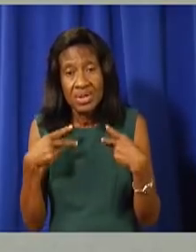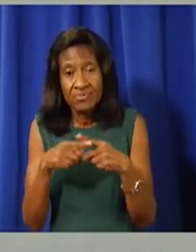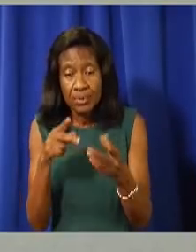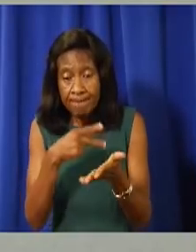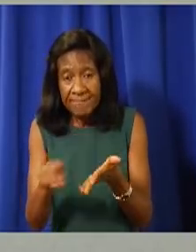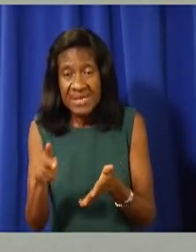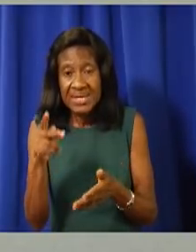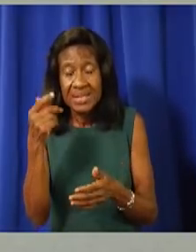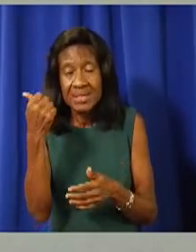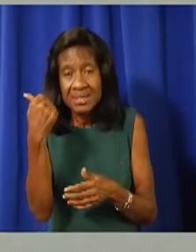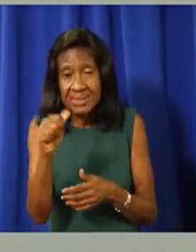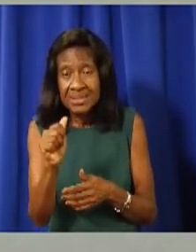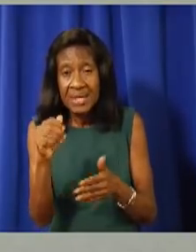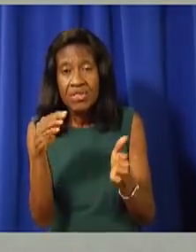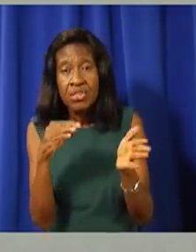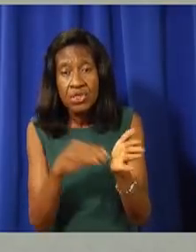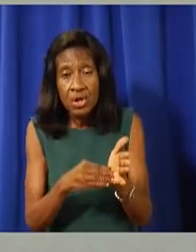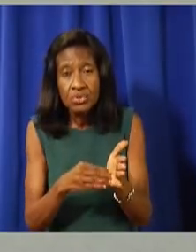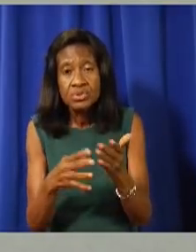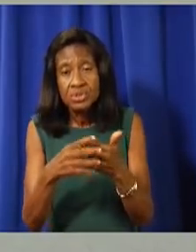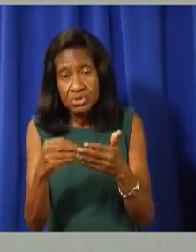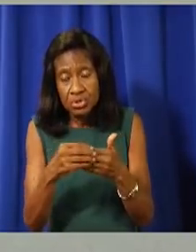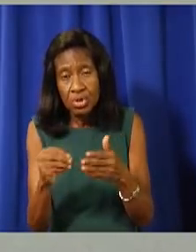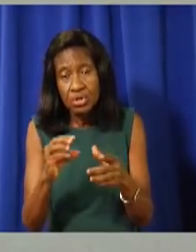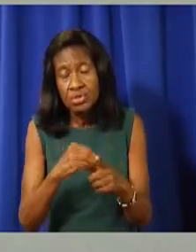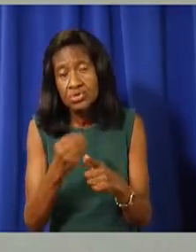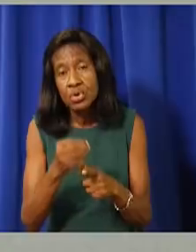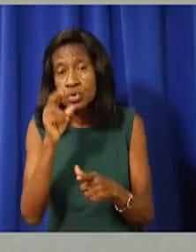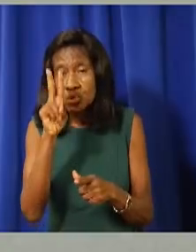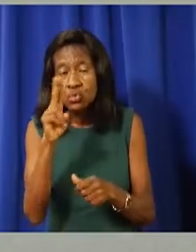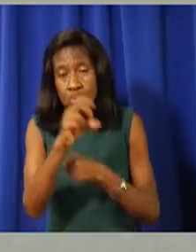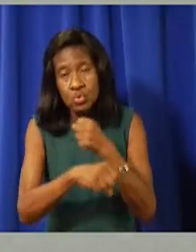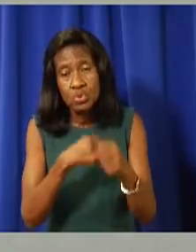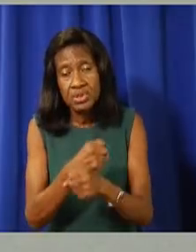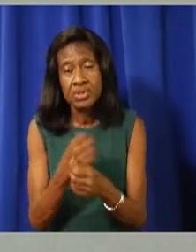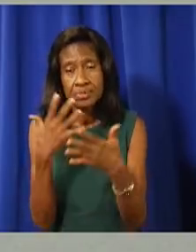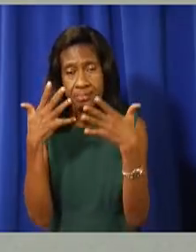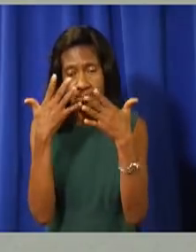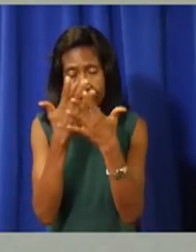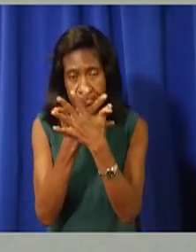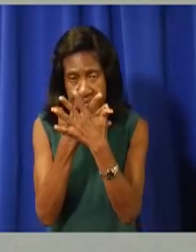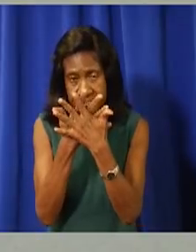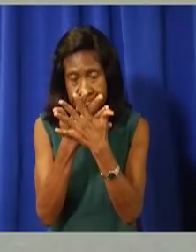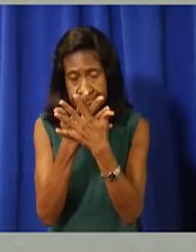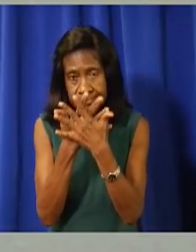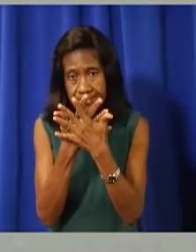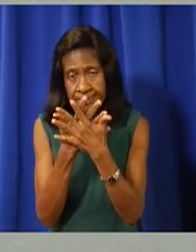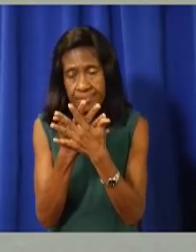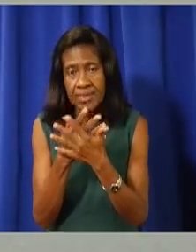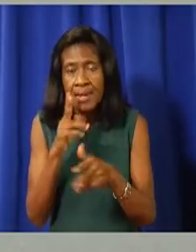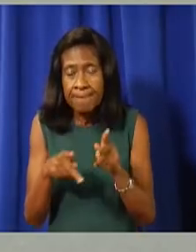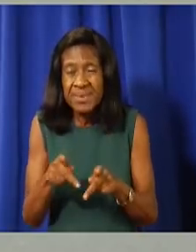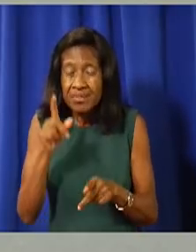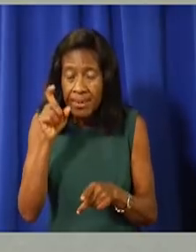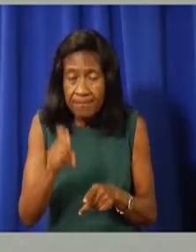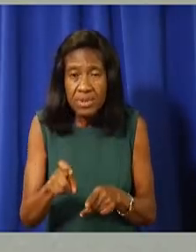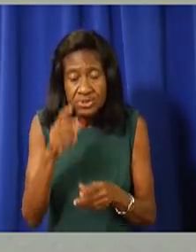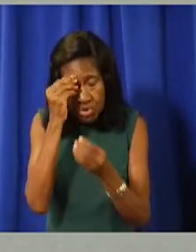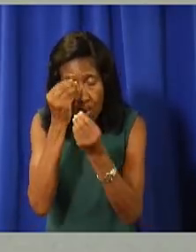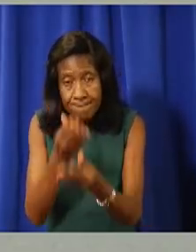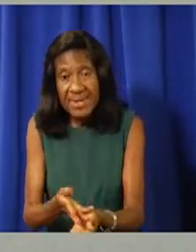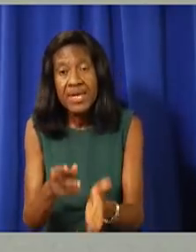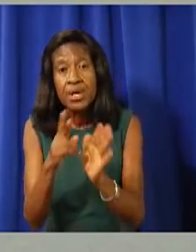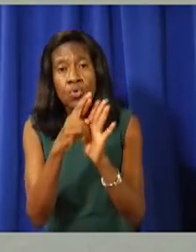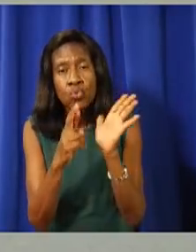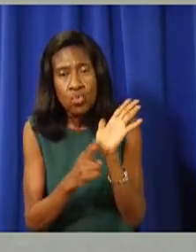people really do need to observe these regulations. And cases have gone to the DPP, and we will have to wait and see what